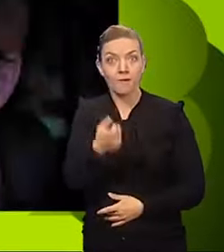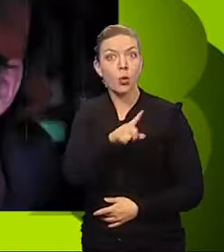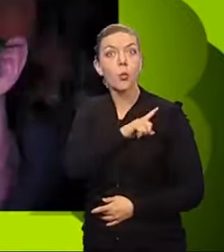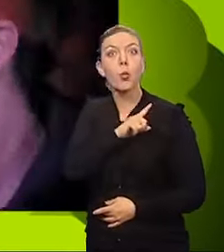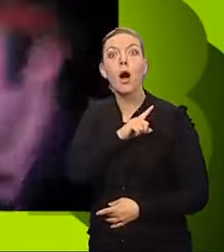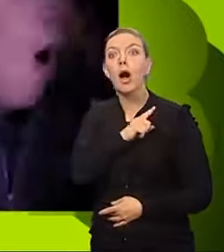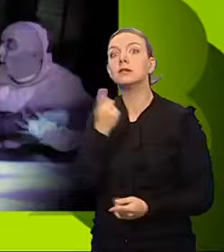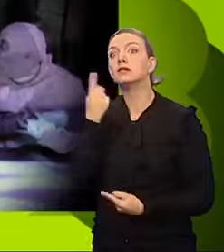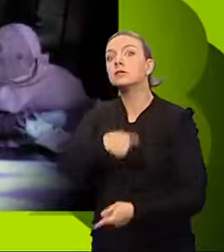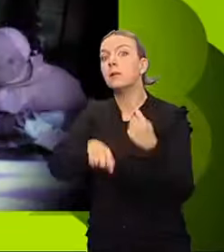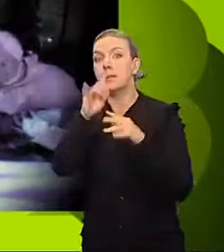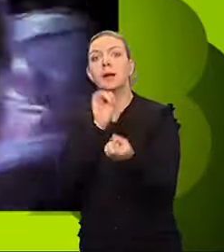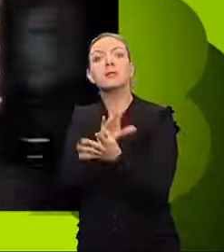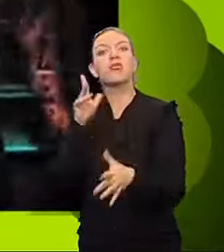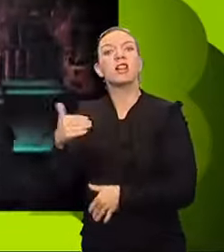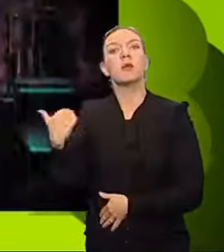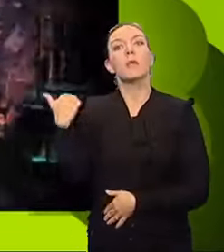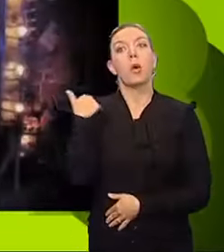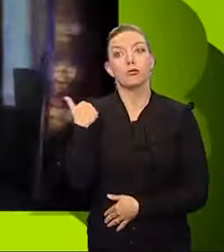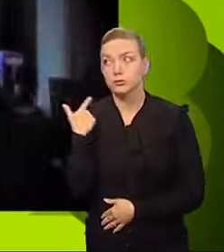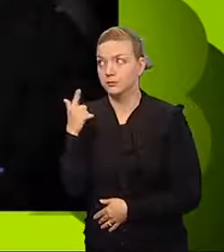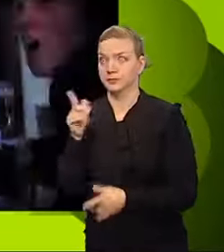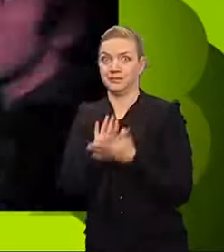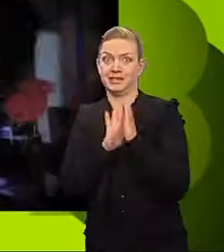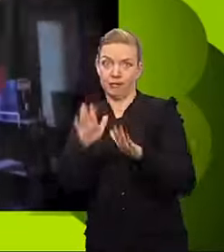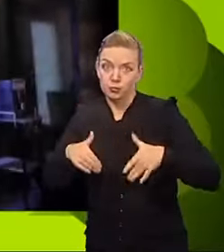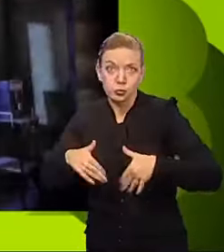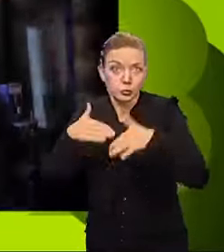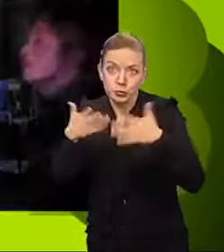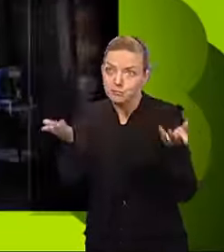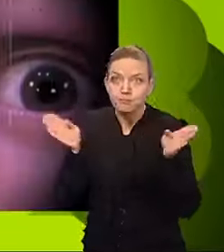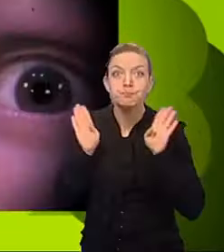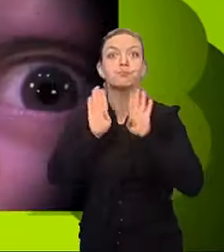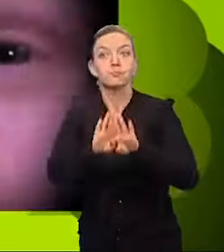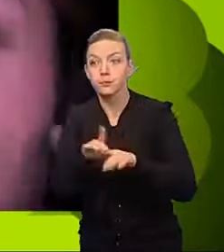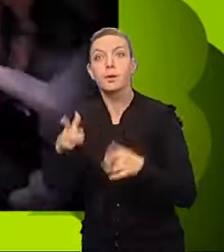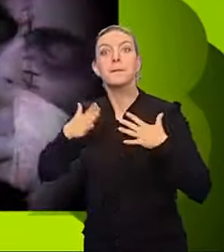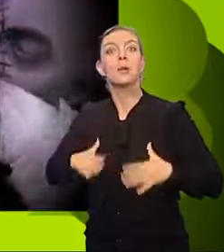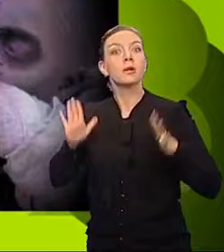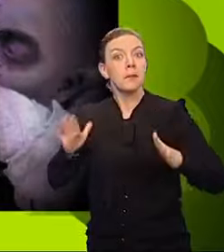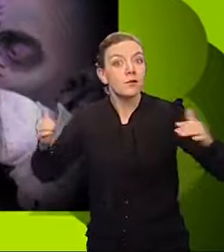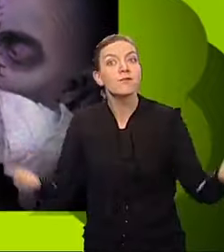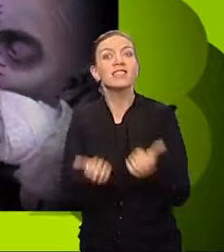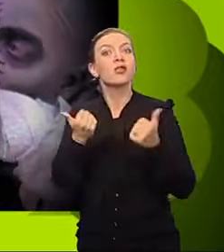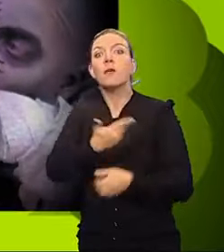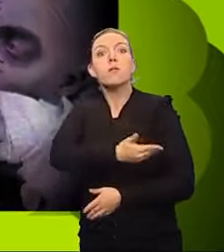the botherers. They must deal with the botherers and complete the body in time or they will fail.